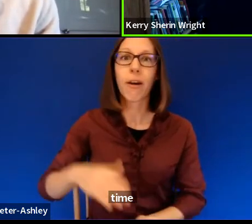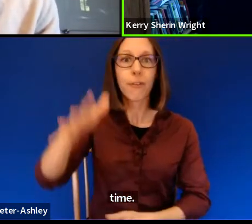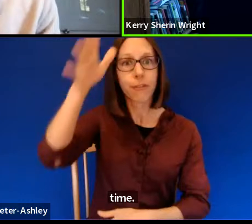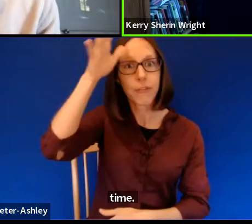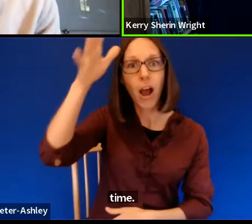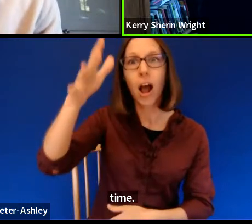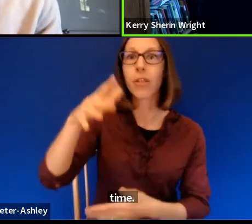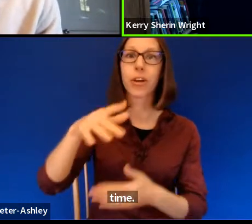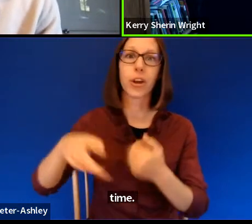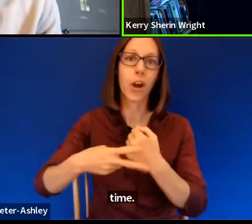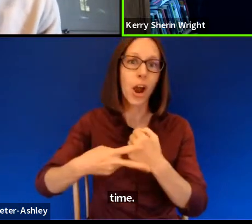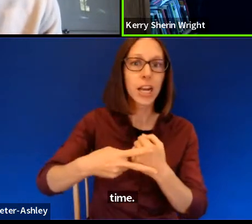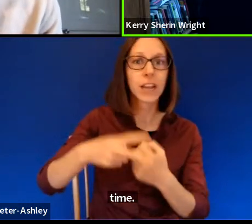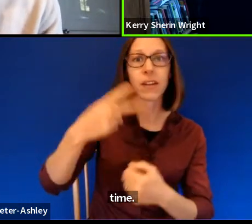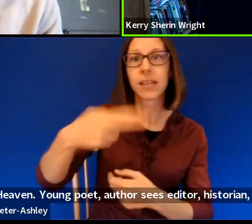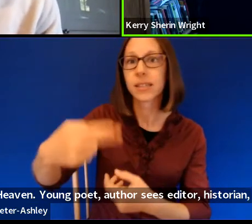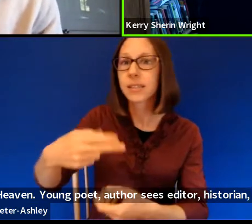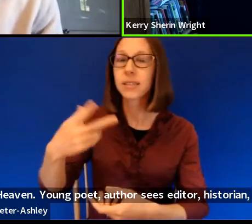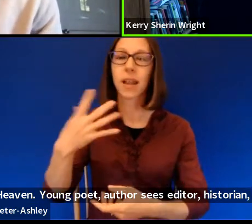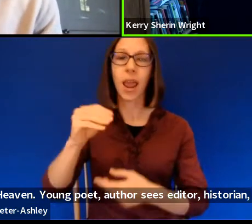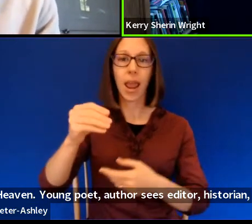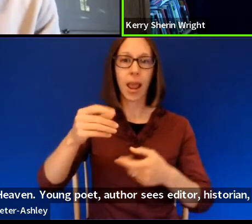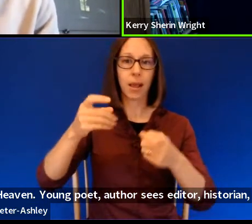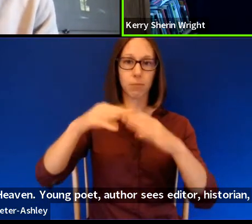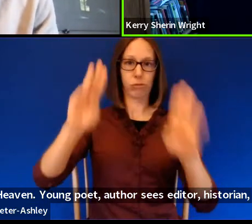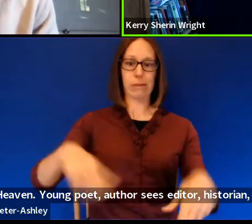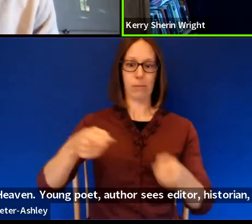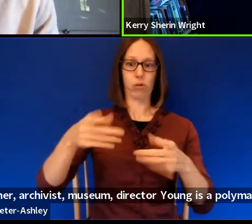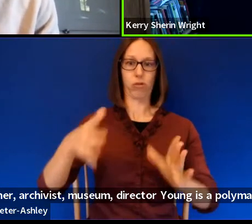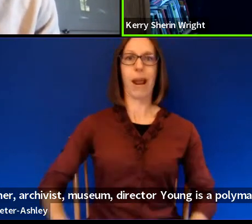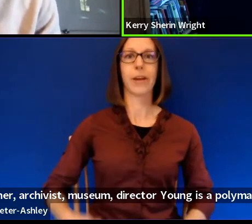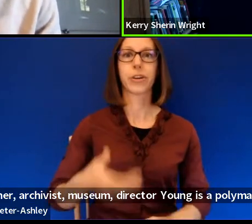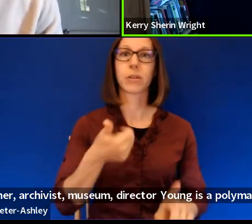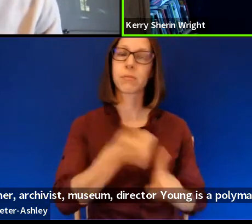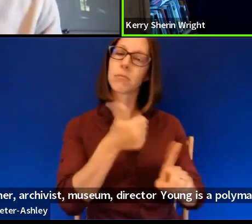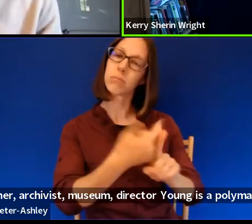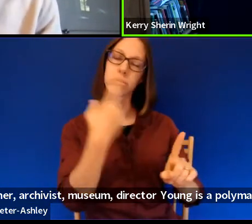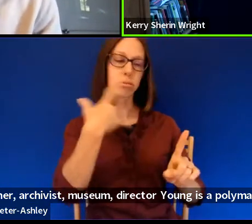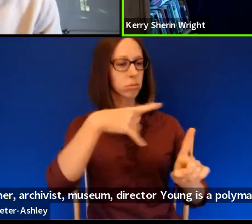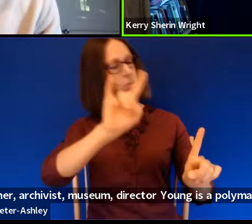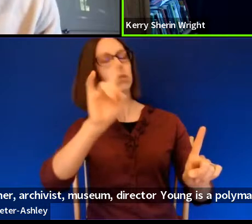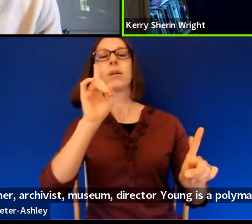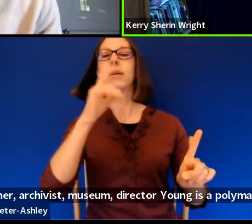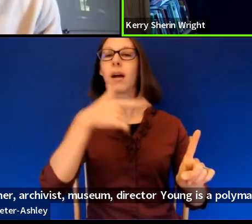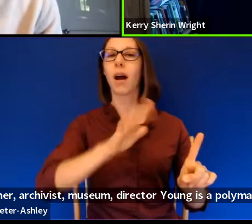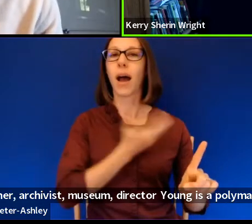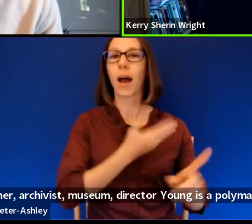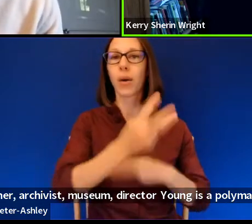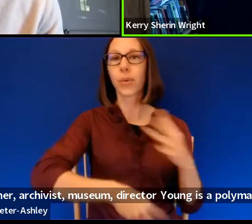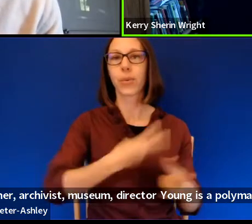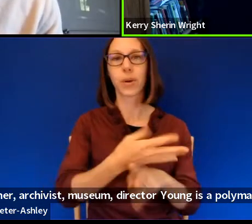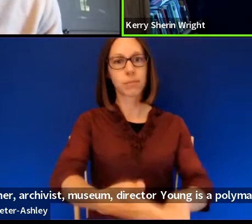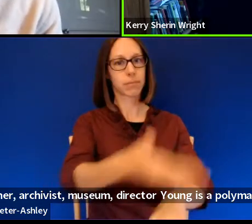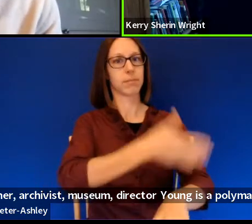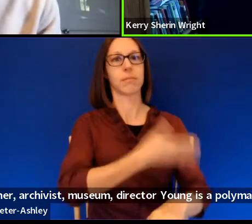museum director. Young is a polymath whose influence on contemporary culture makes all our worlds better.